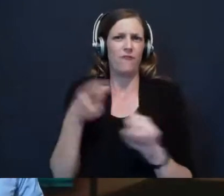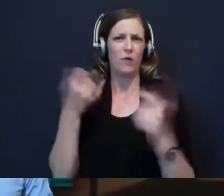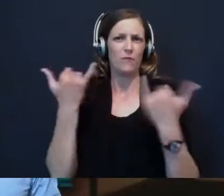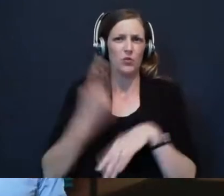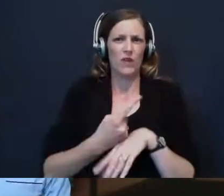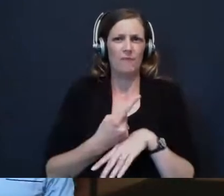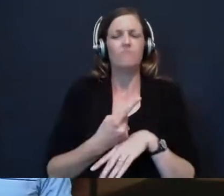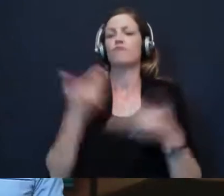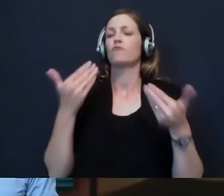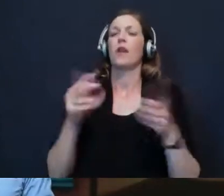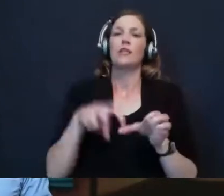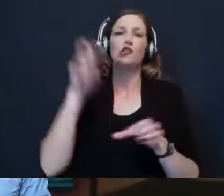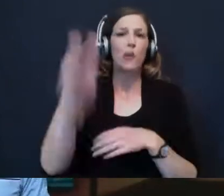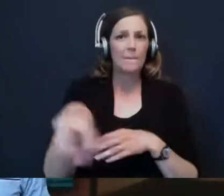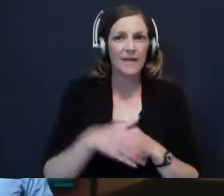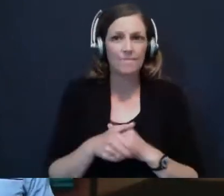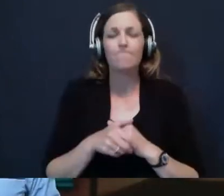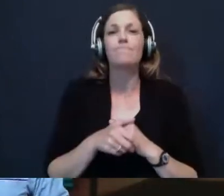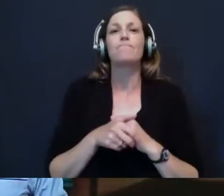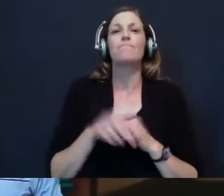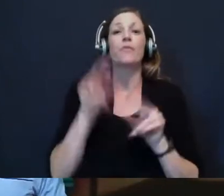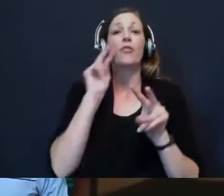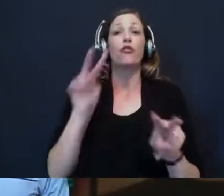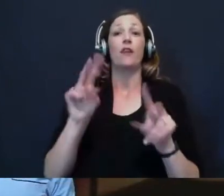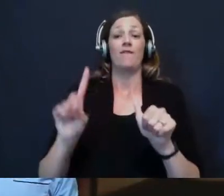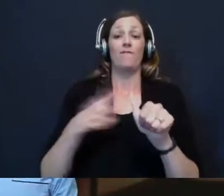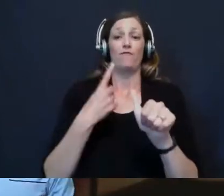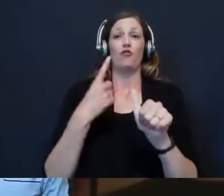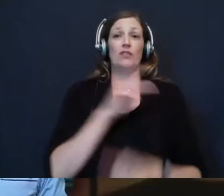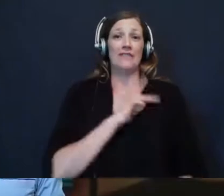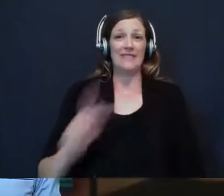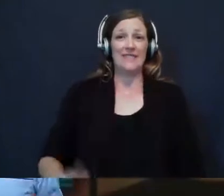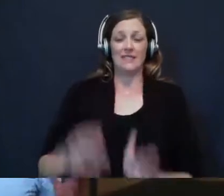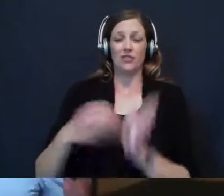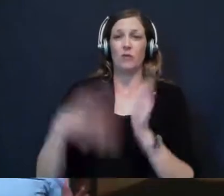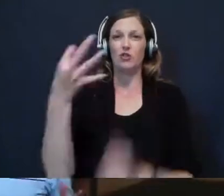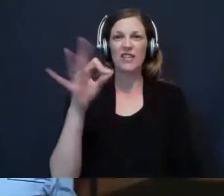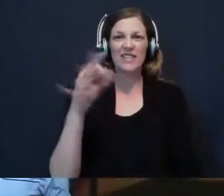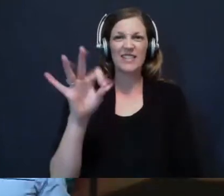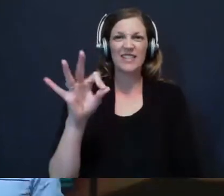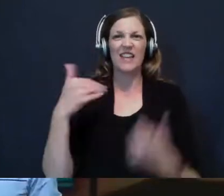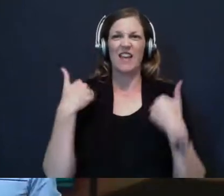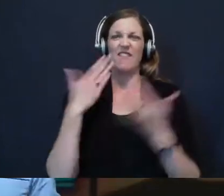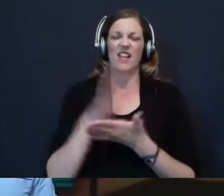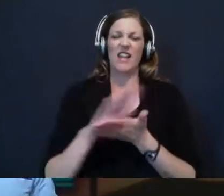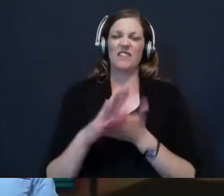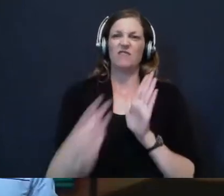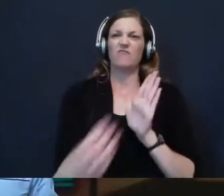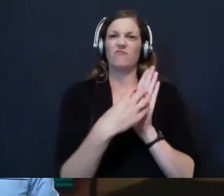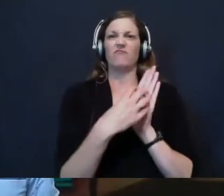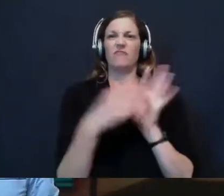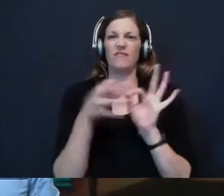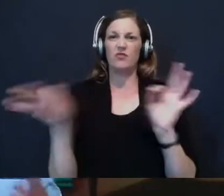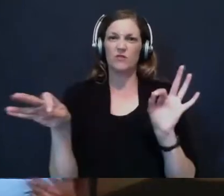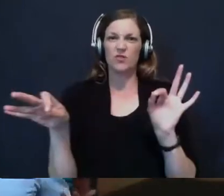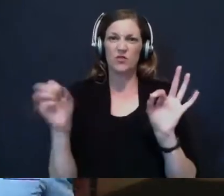jump right in. We're going to be looking at 1 Kings chapter 19. I've got a nice chunk of scripture here, so forgive